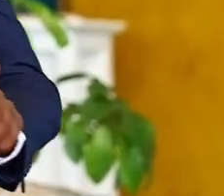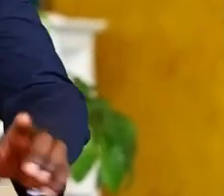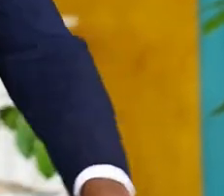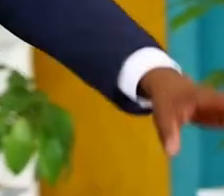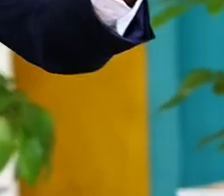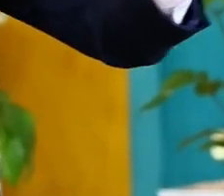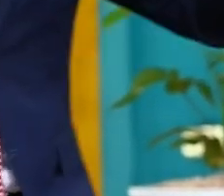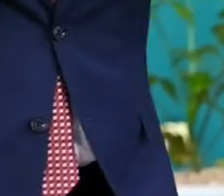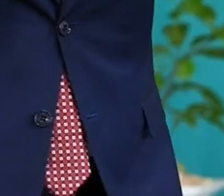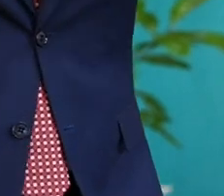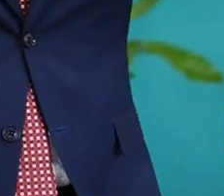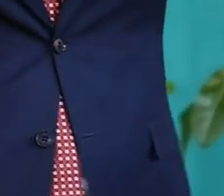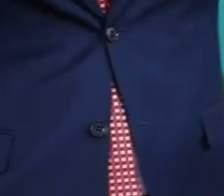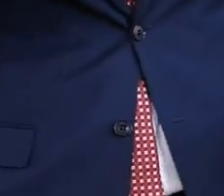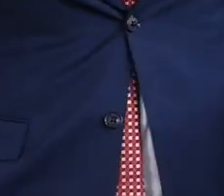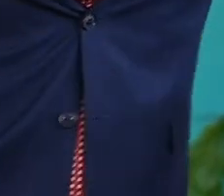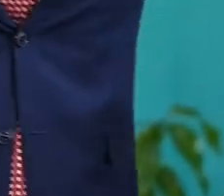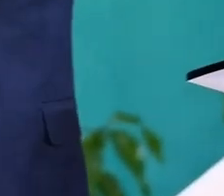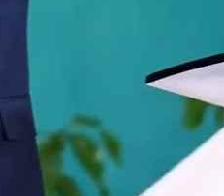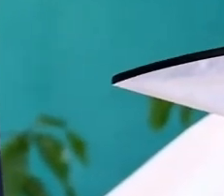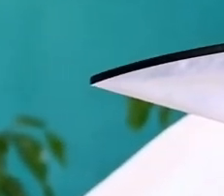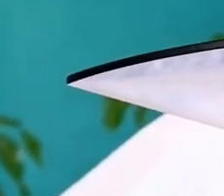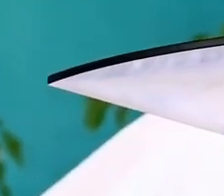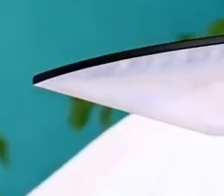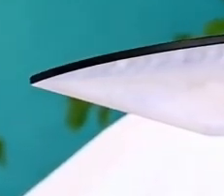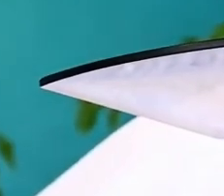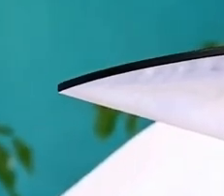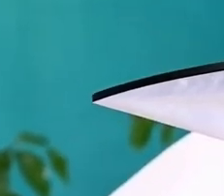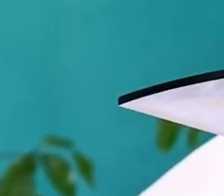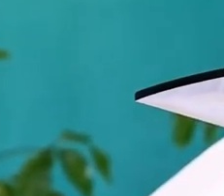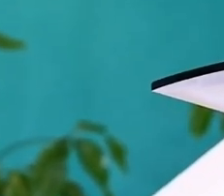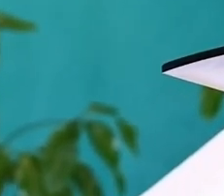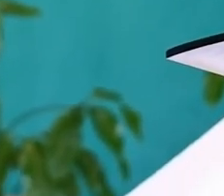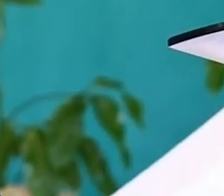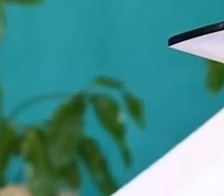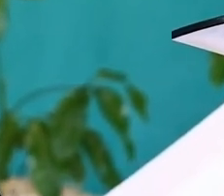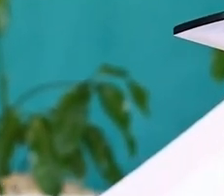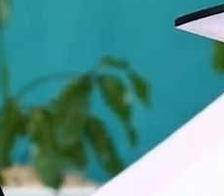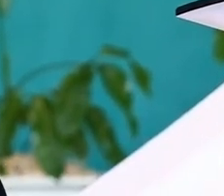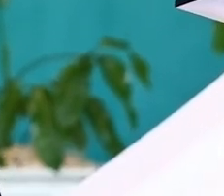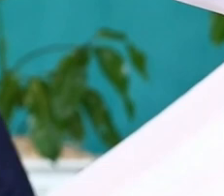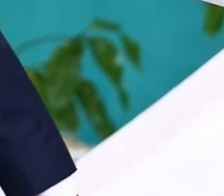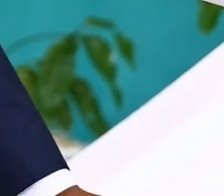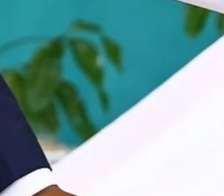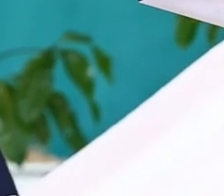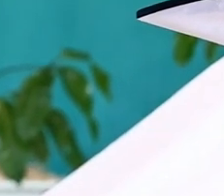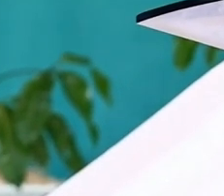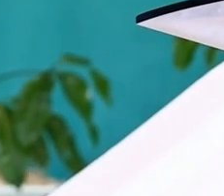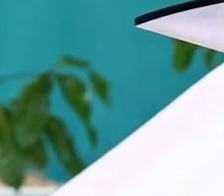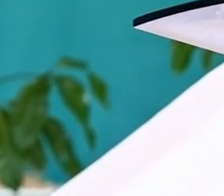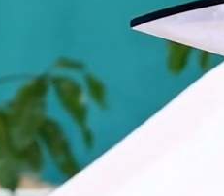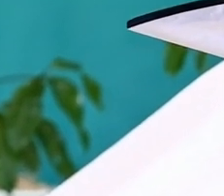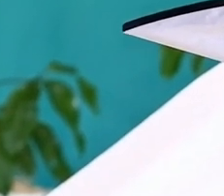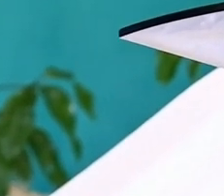is a deal in Naiva, there's something quickly coming through, how can I lose it, for there's mere washing of the feet, just